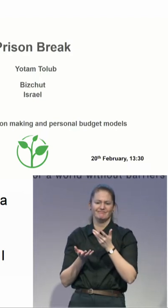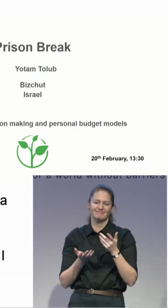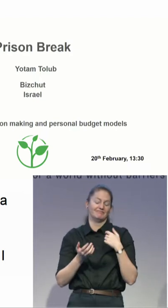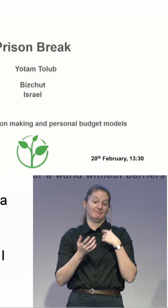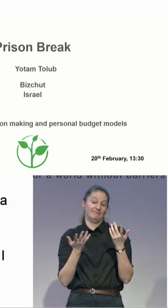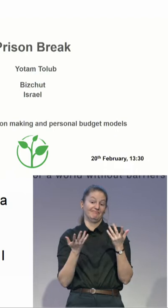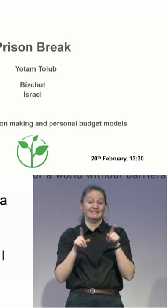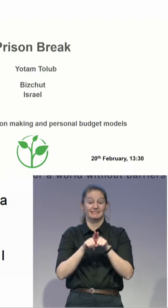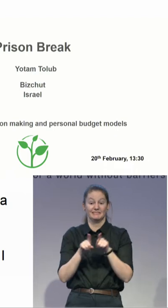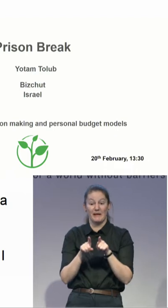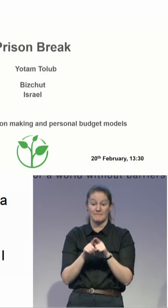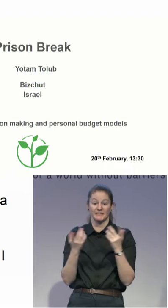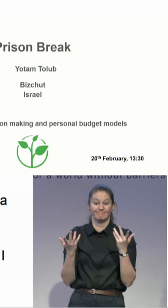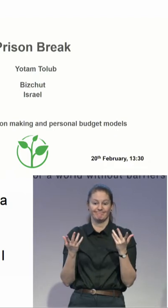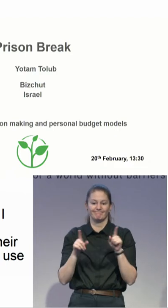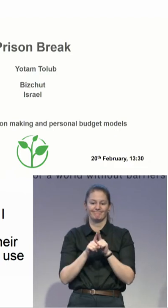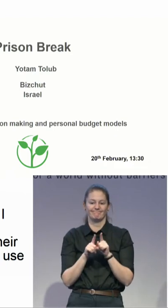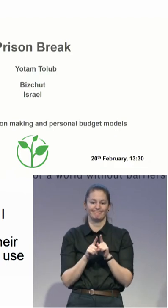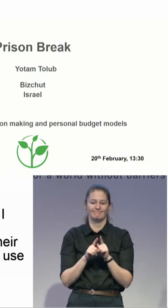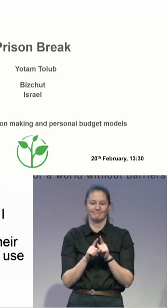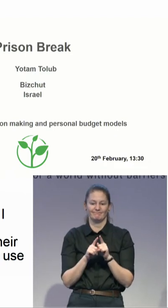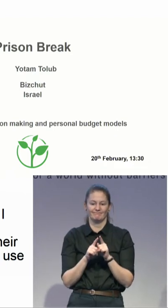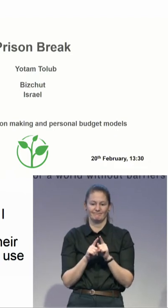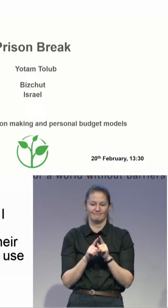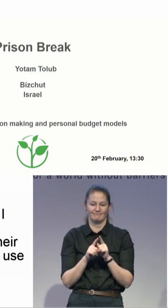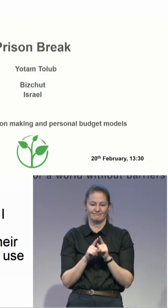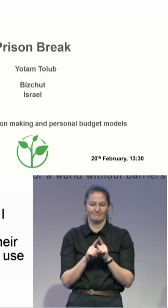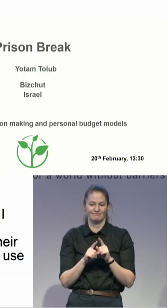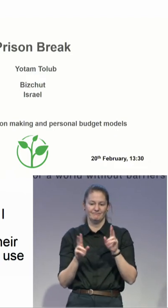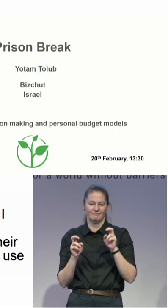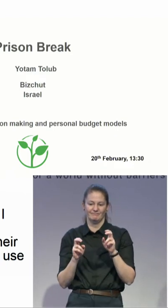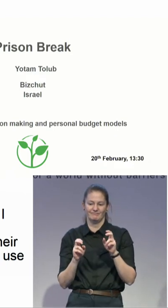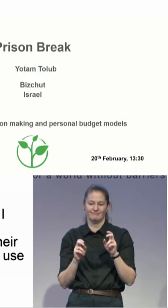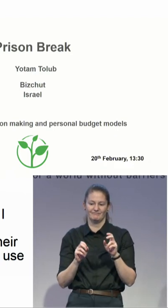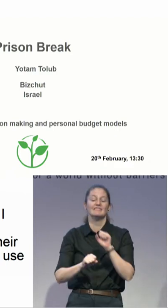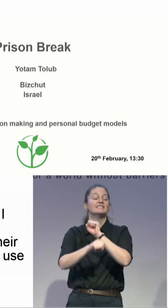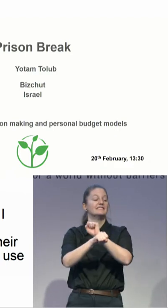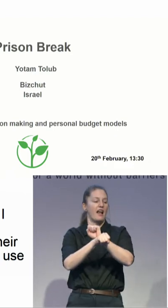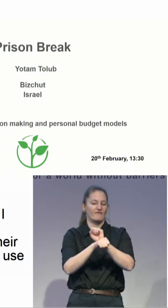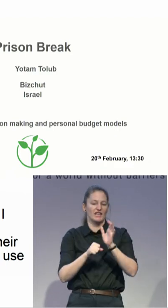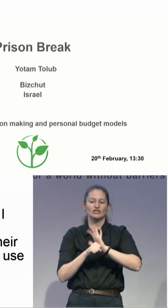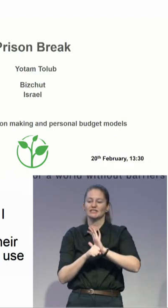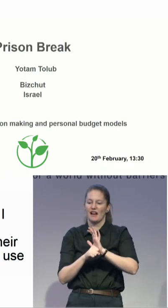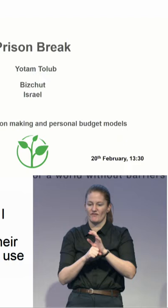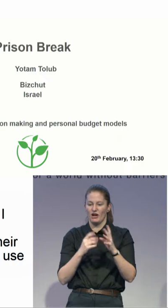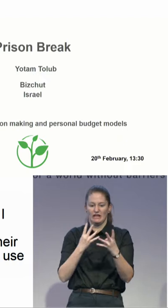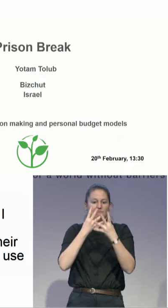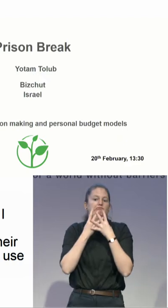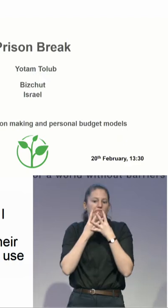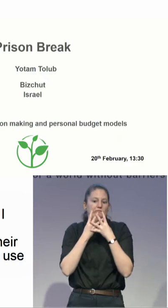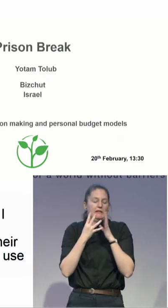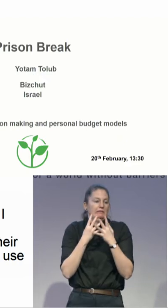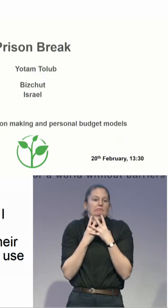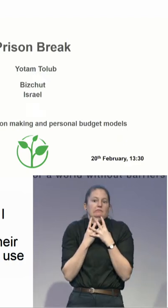prison. I'm living in a prison without walls, without physical restraints, but I feel